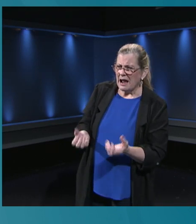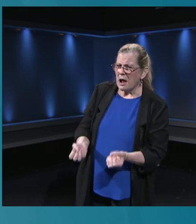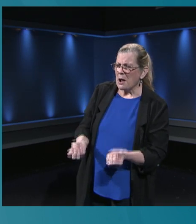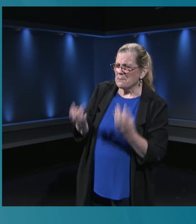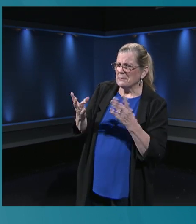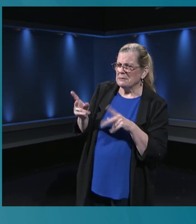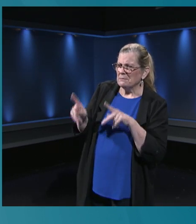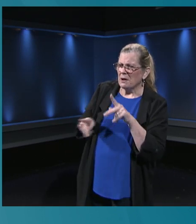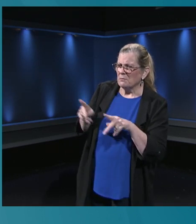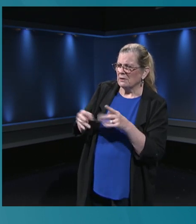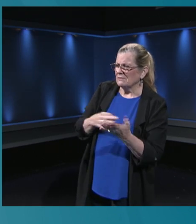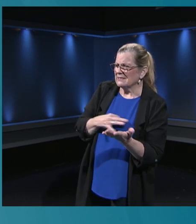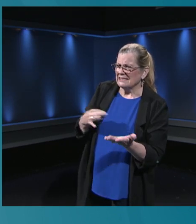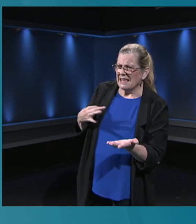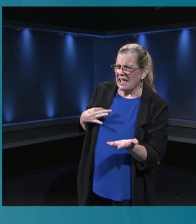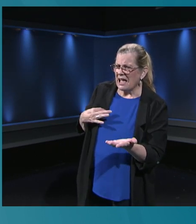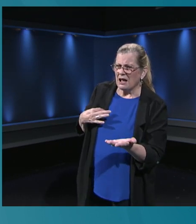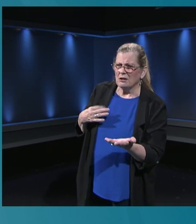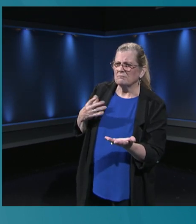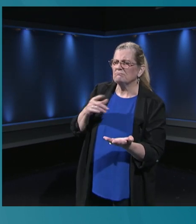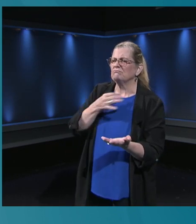180,000 kids in the county.